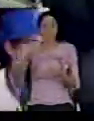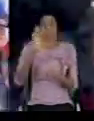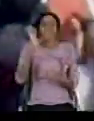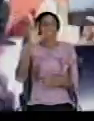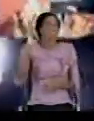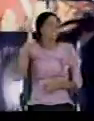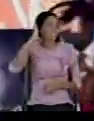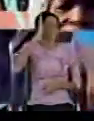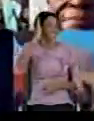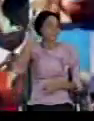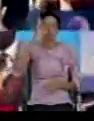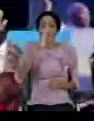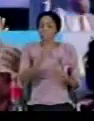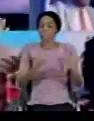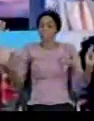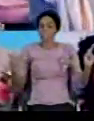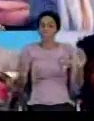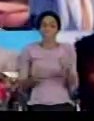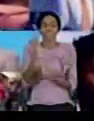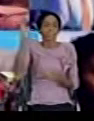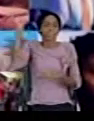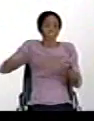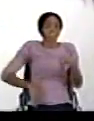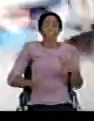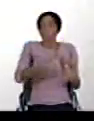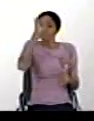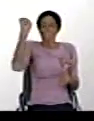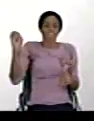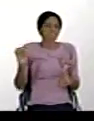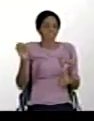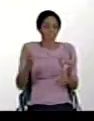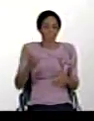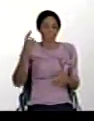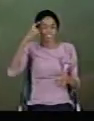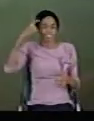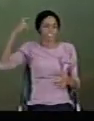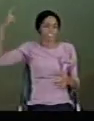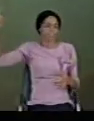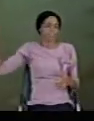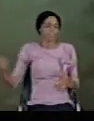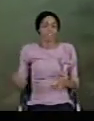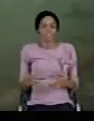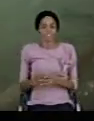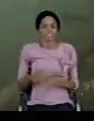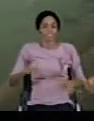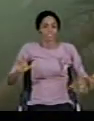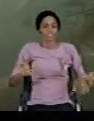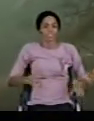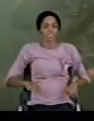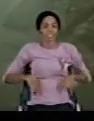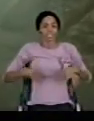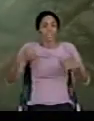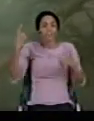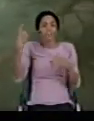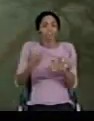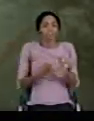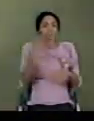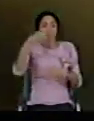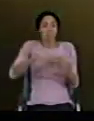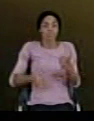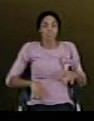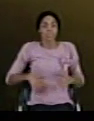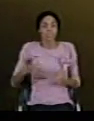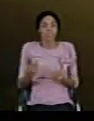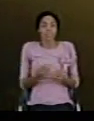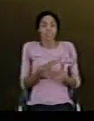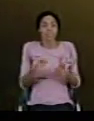will be greater than you ever emerging dck 2.0 live from illori kwara state